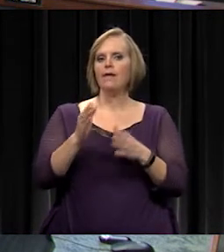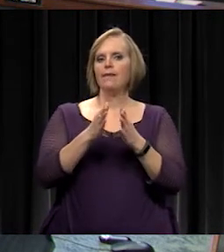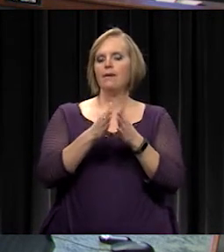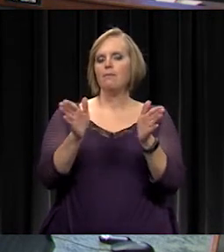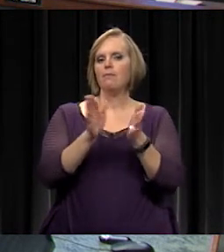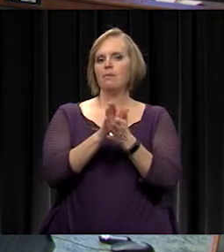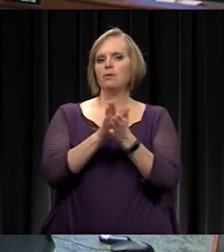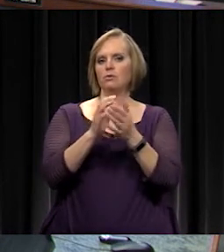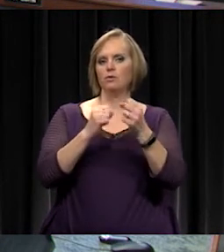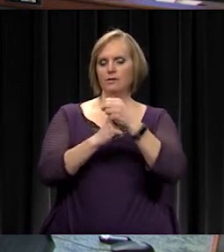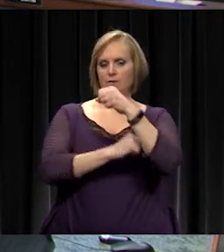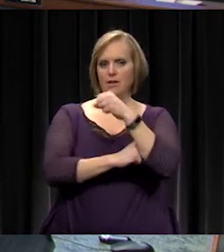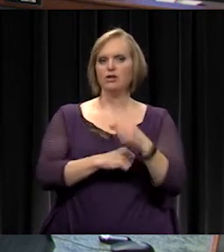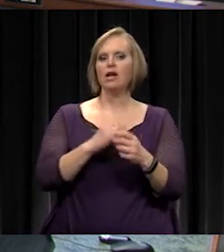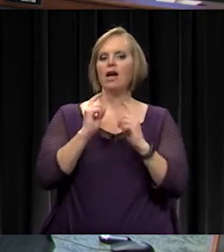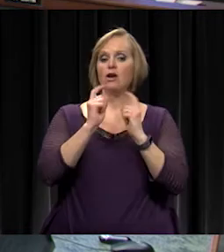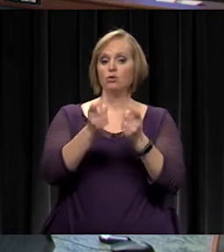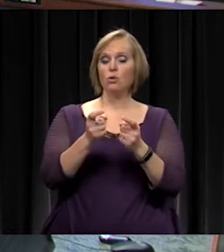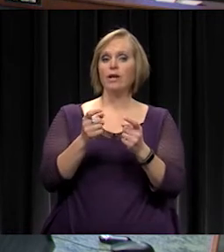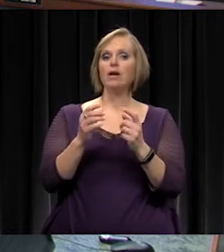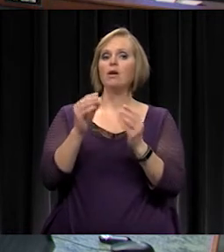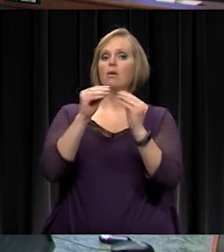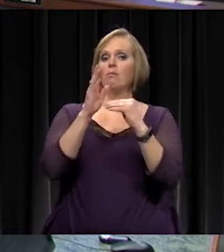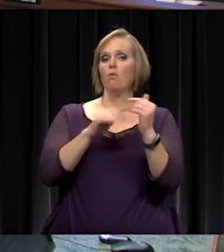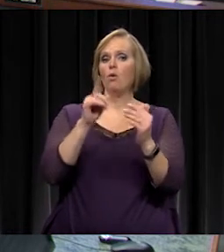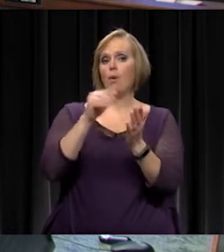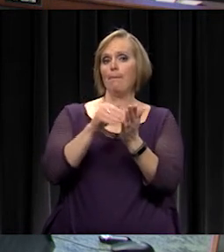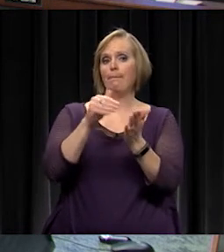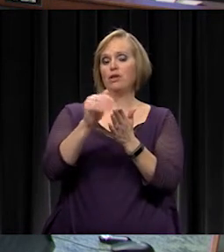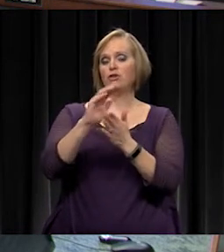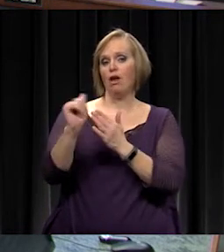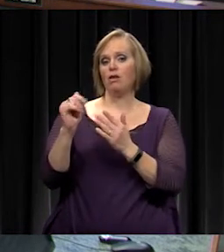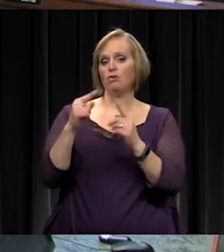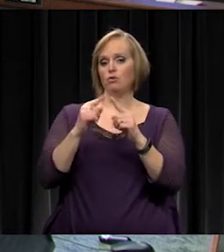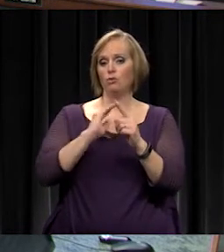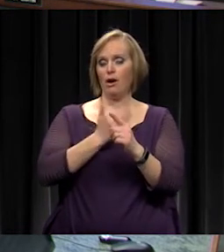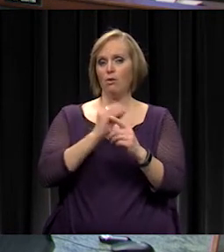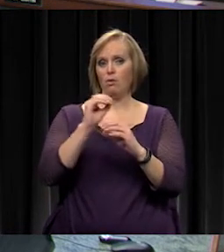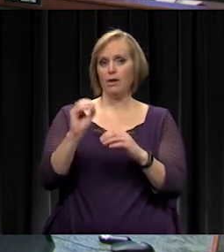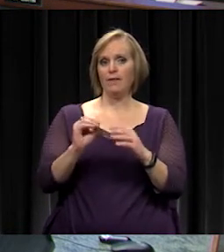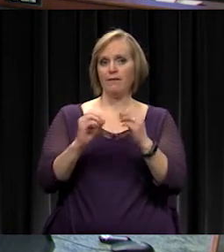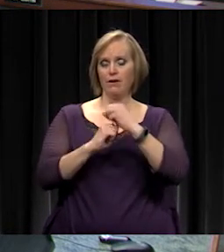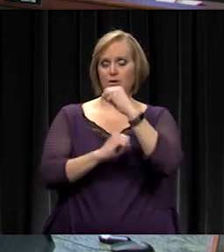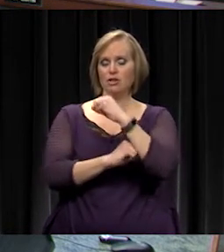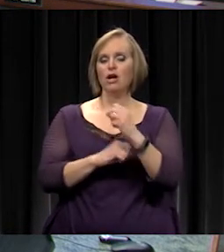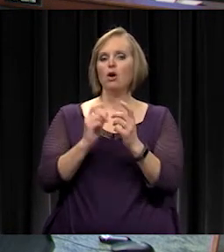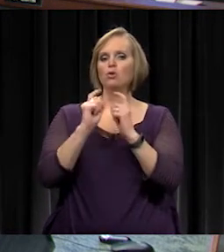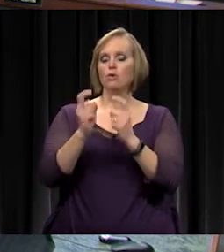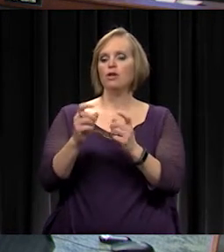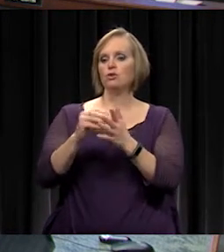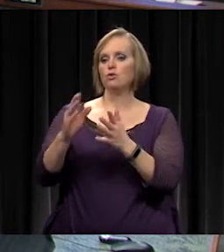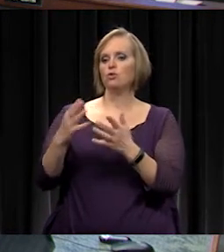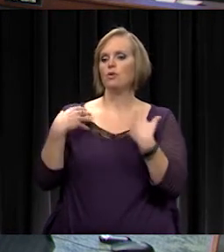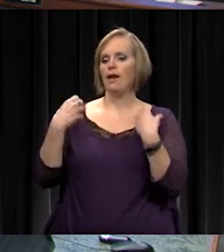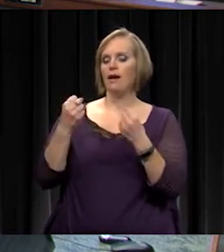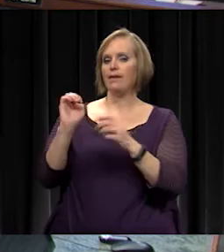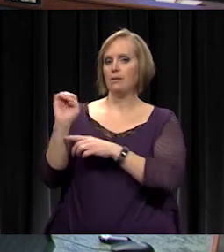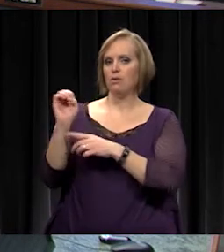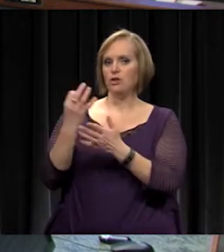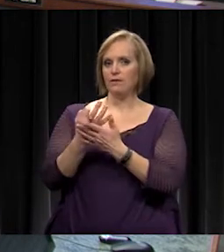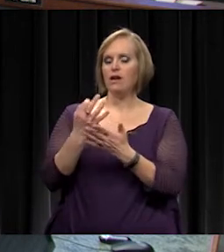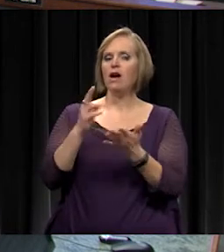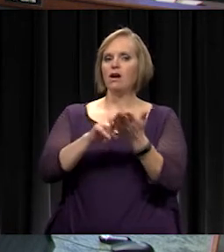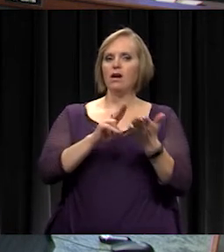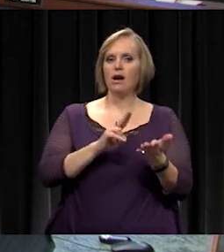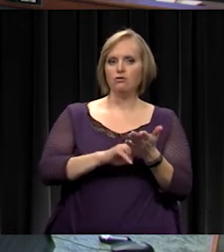has to date donated more than $1 million to the foundation over the years. Donations to the Student Health Emergency Fund and contracts for access to